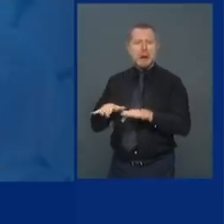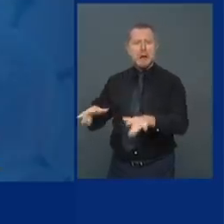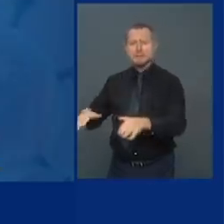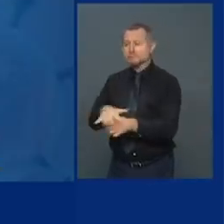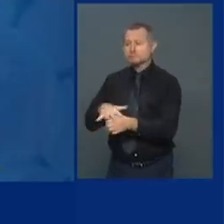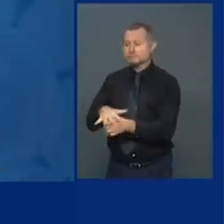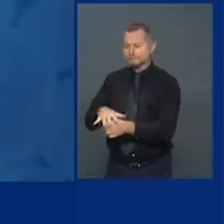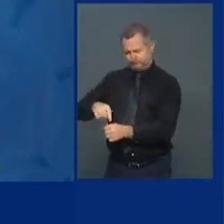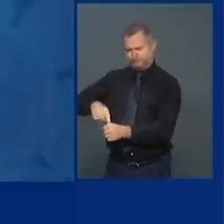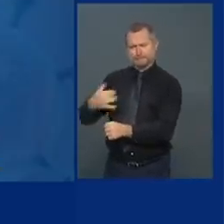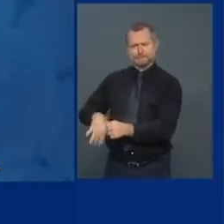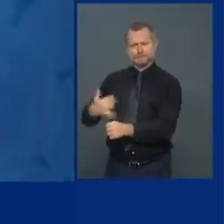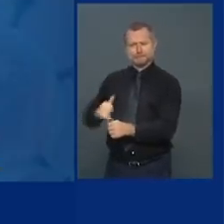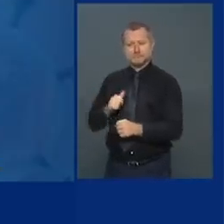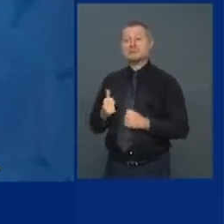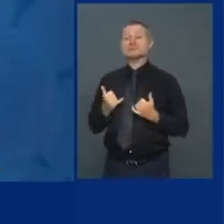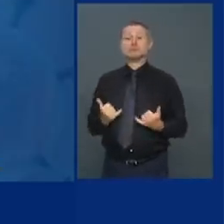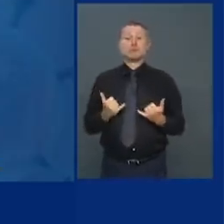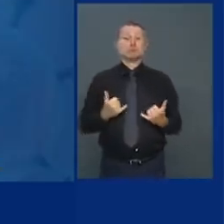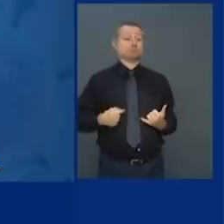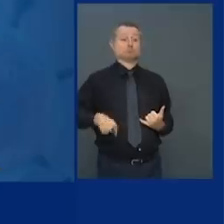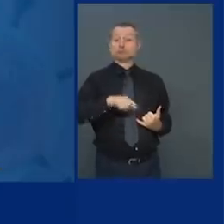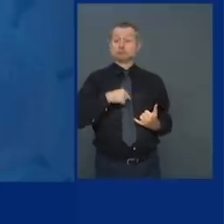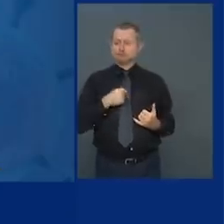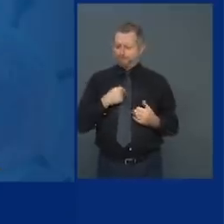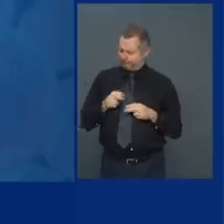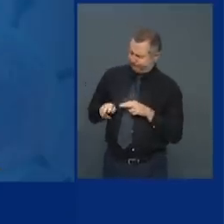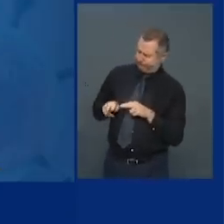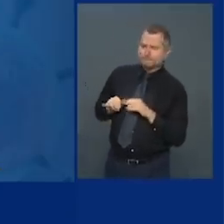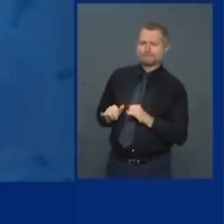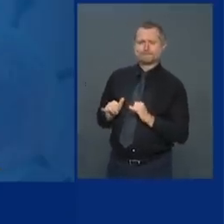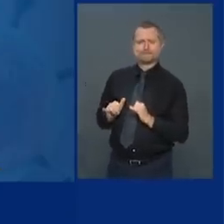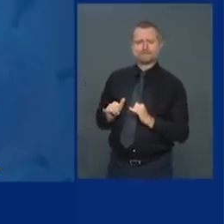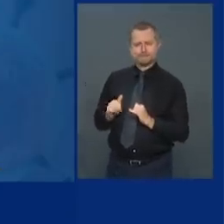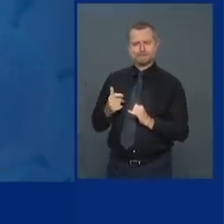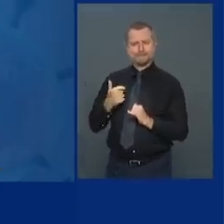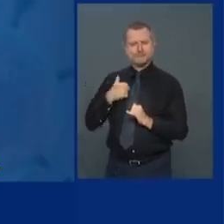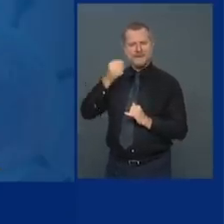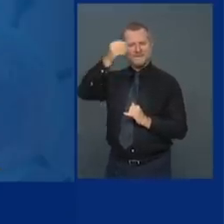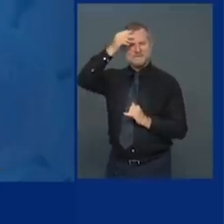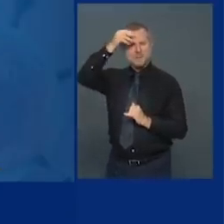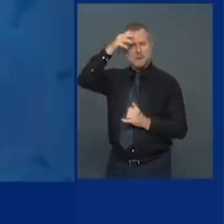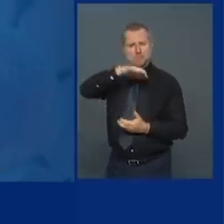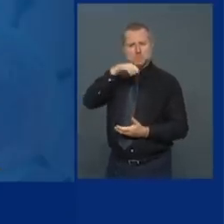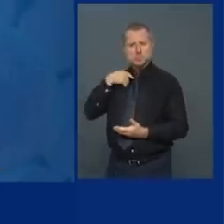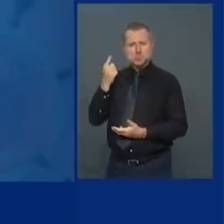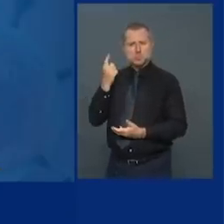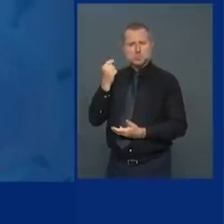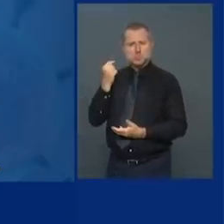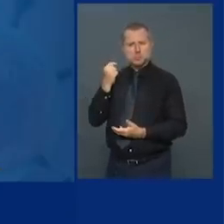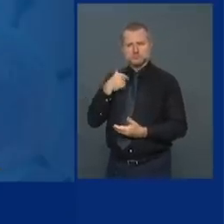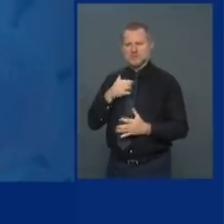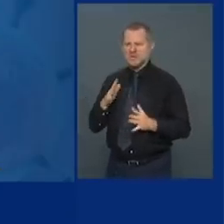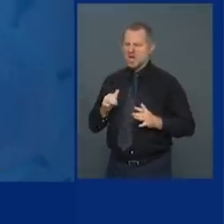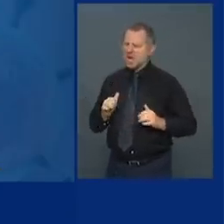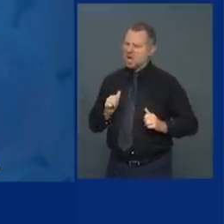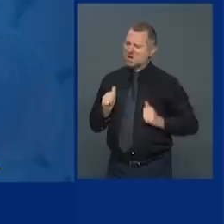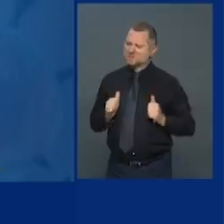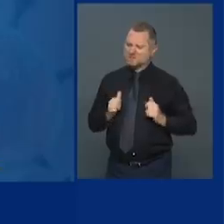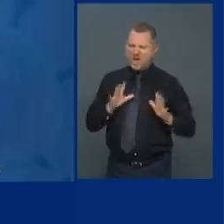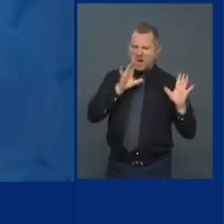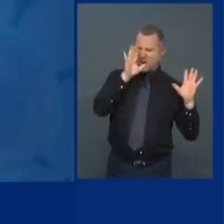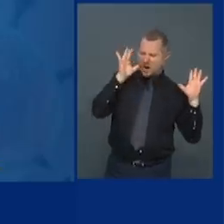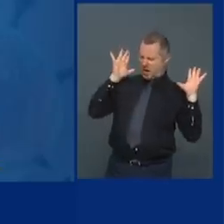You now, once you have this information, aggressively target these clusters,